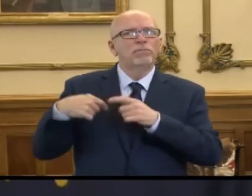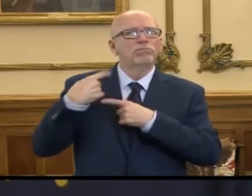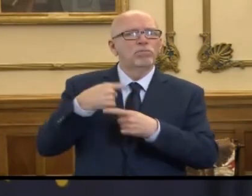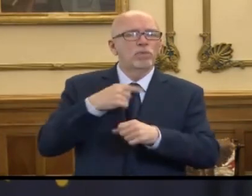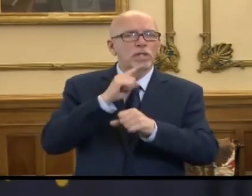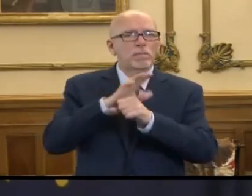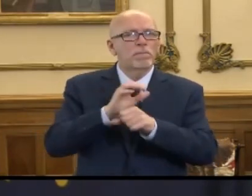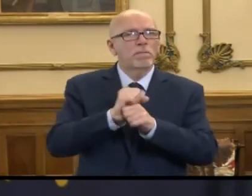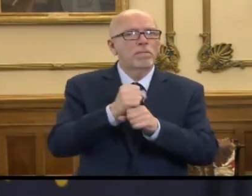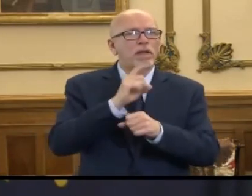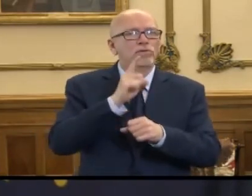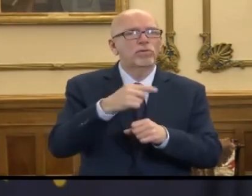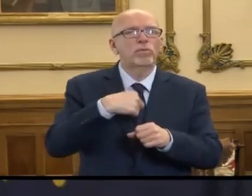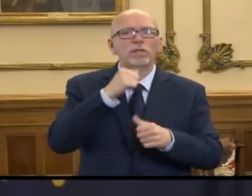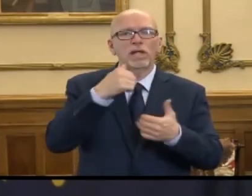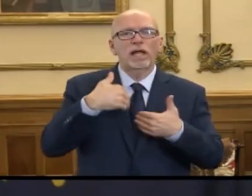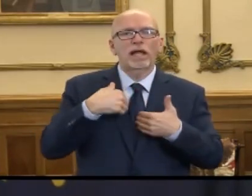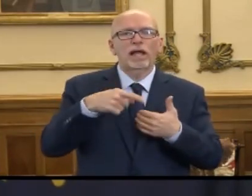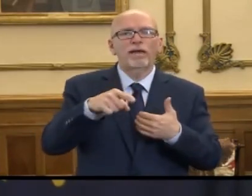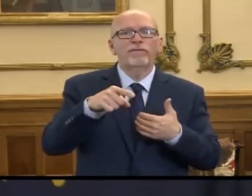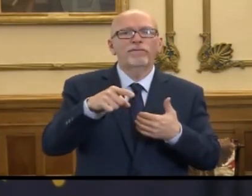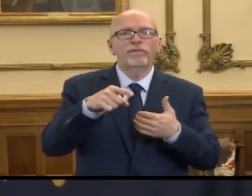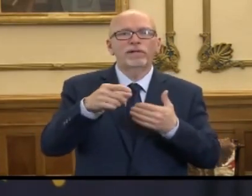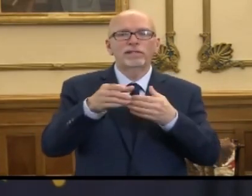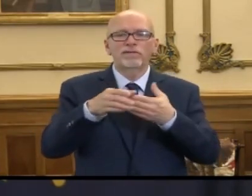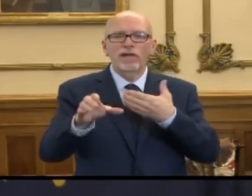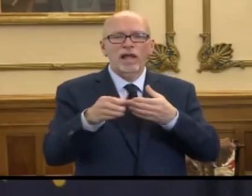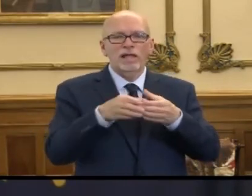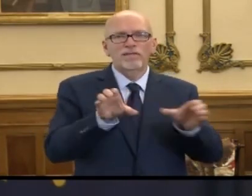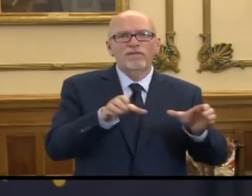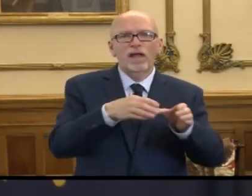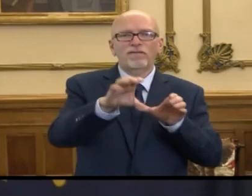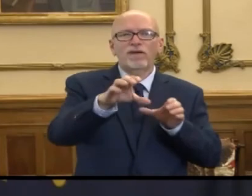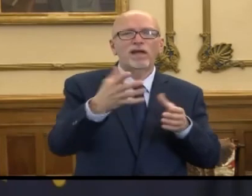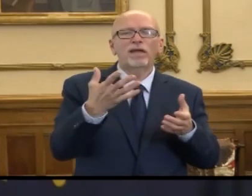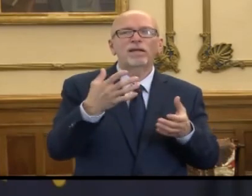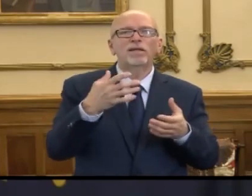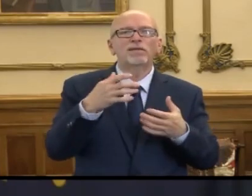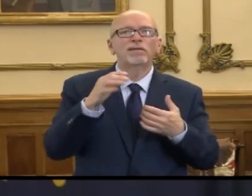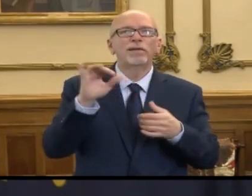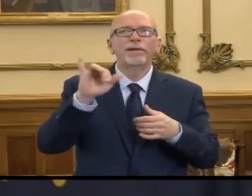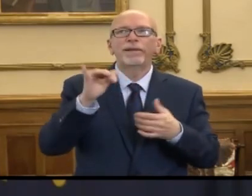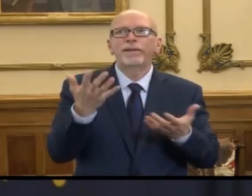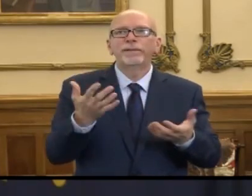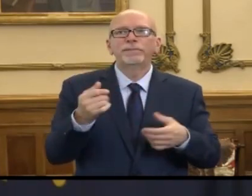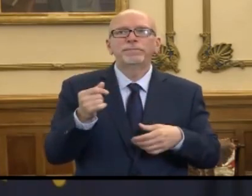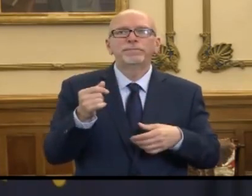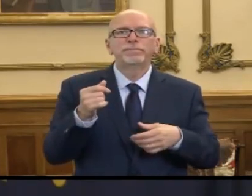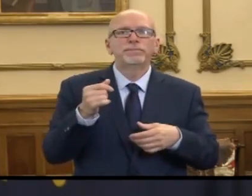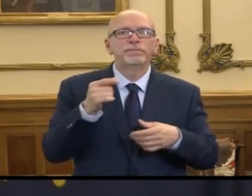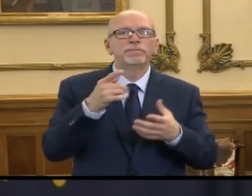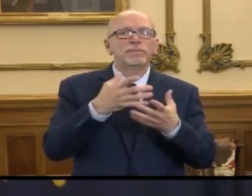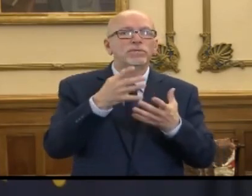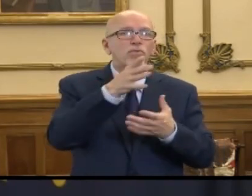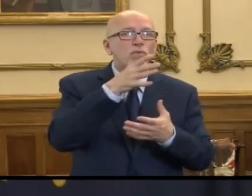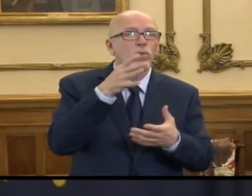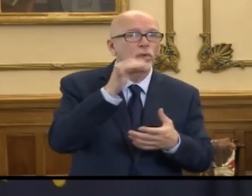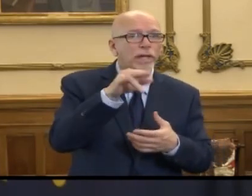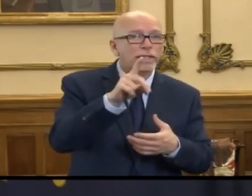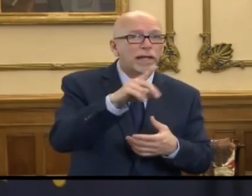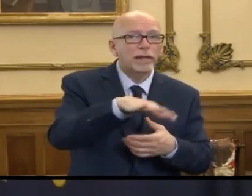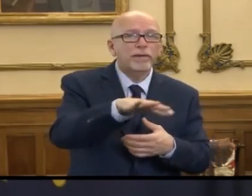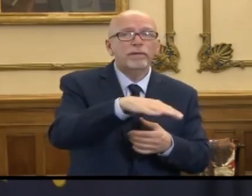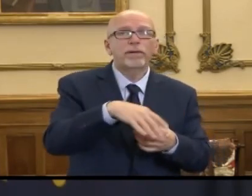making sure that we didn't have these digital divides around the state of Indiana, whether it be in much of rural Indiana,